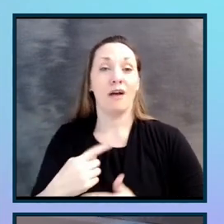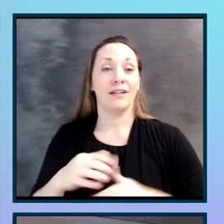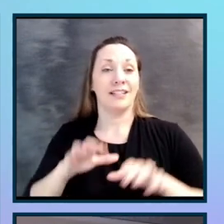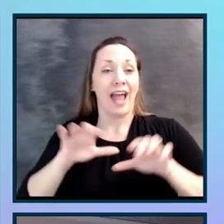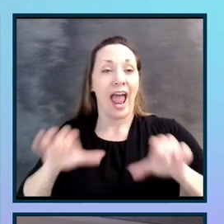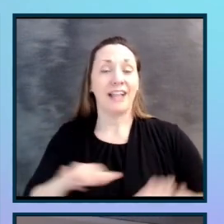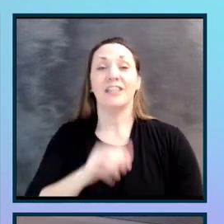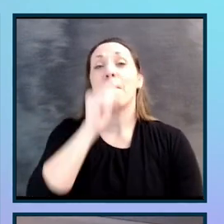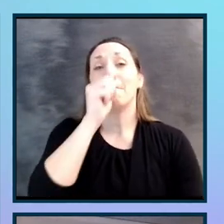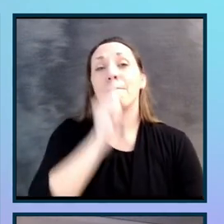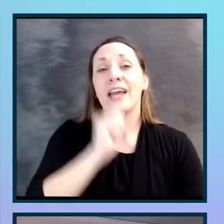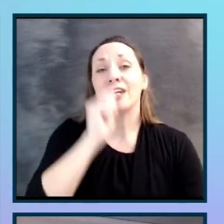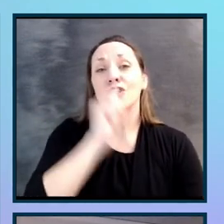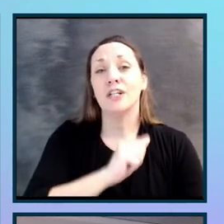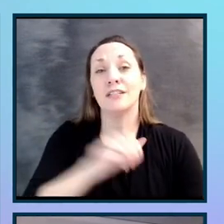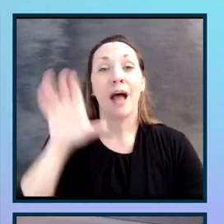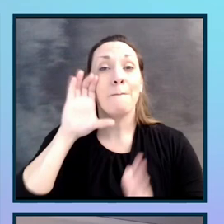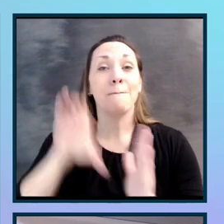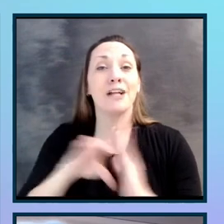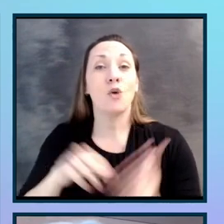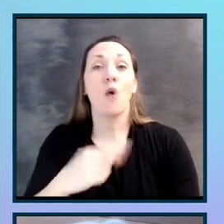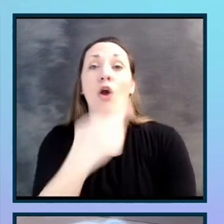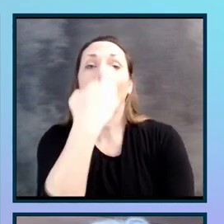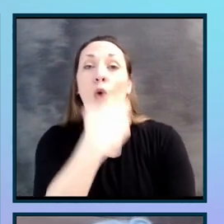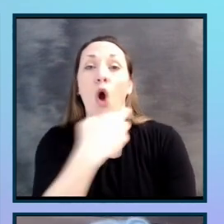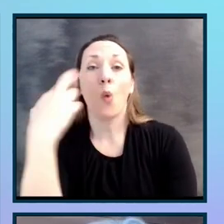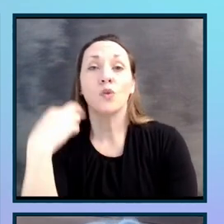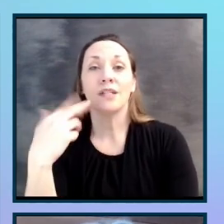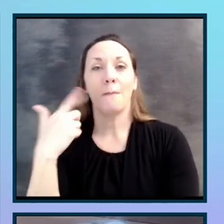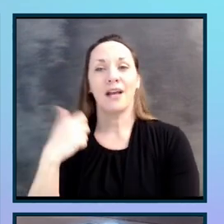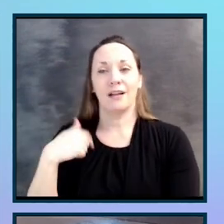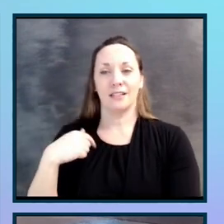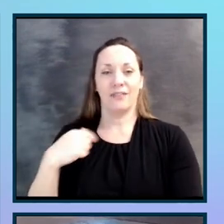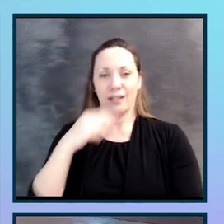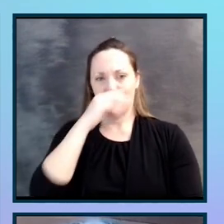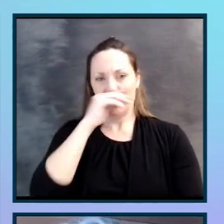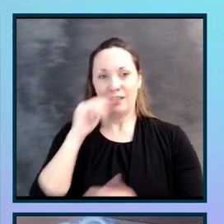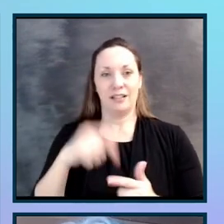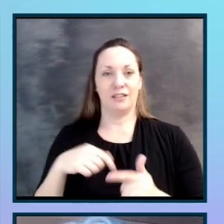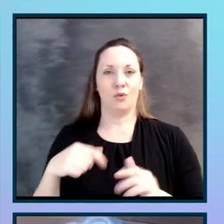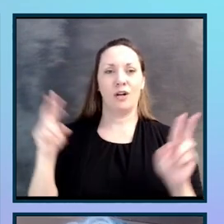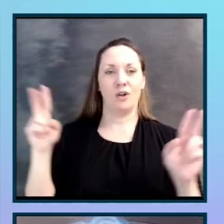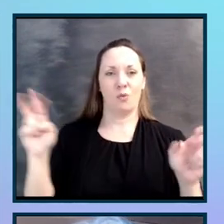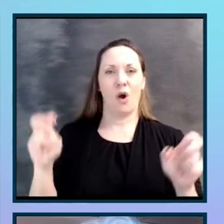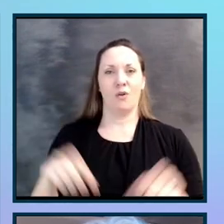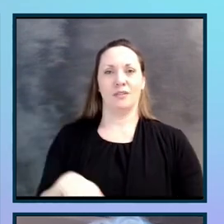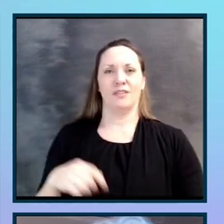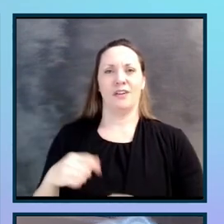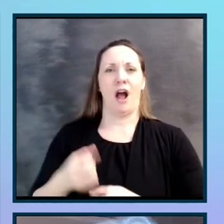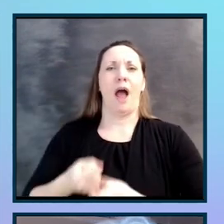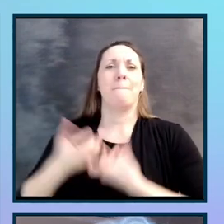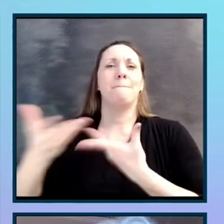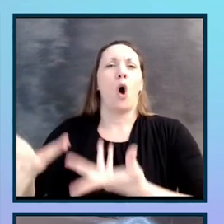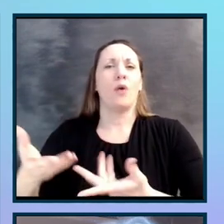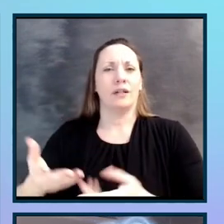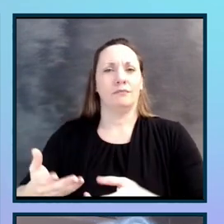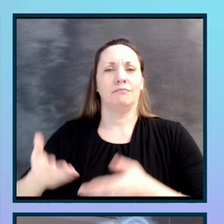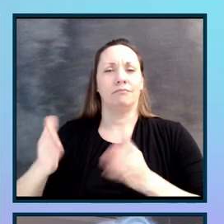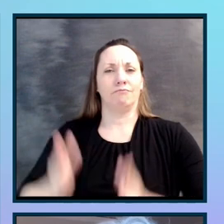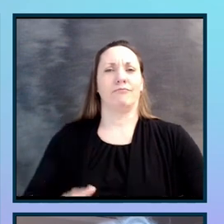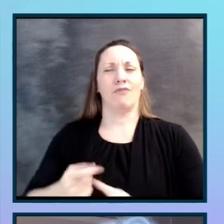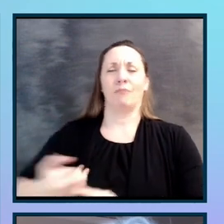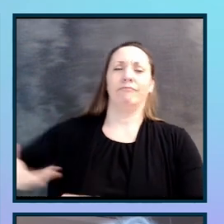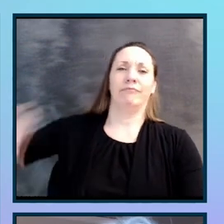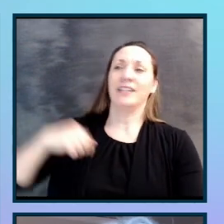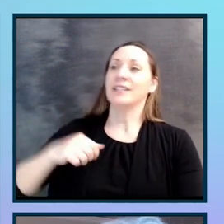have a picture here of a rose because of this great Rumi quote, who was a 14th century poet, said, patience is not